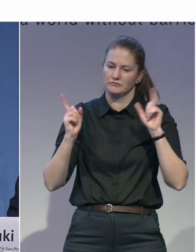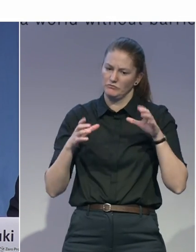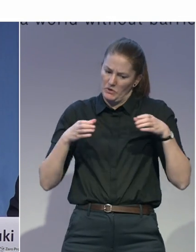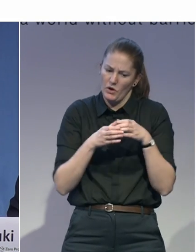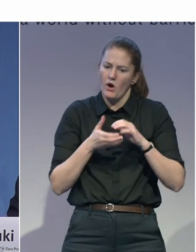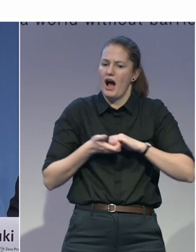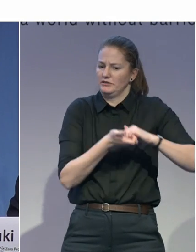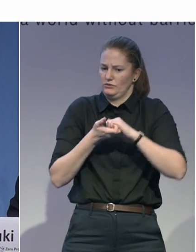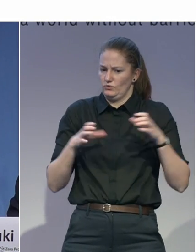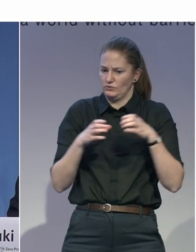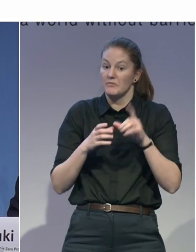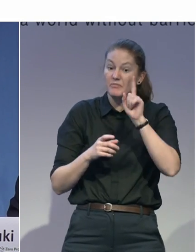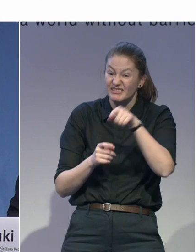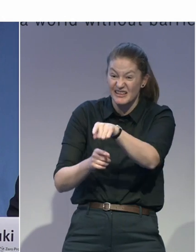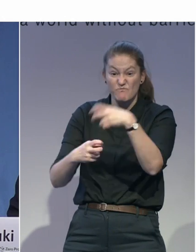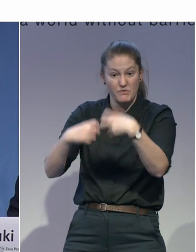challenges?